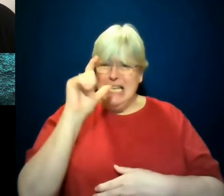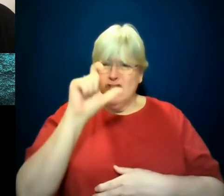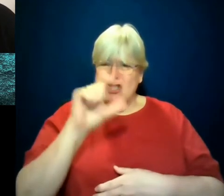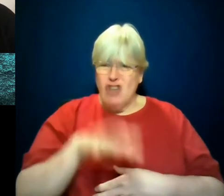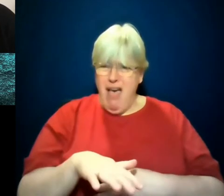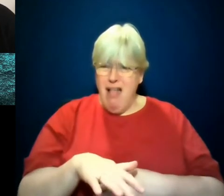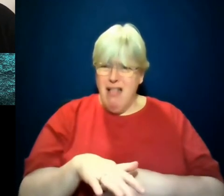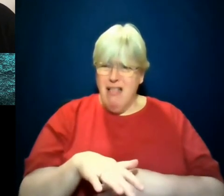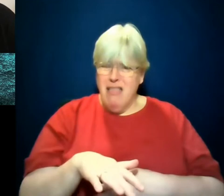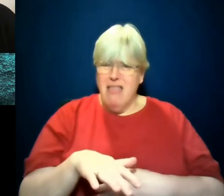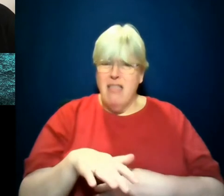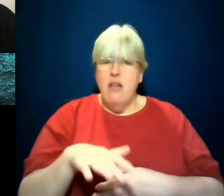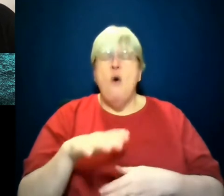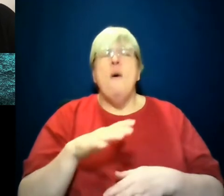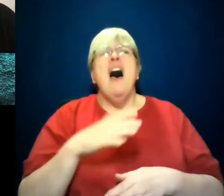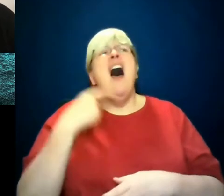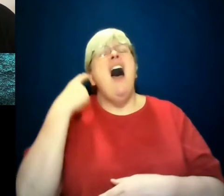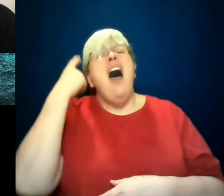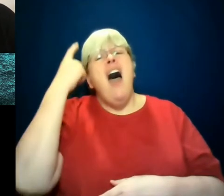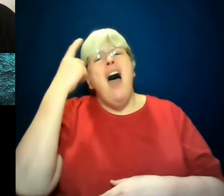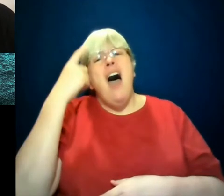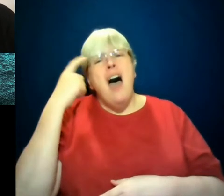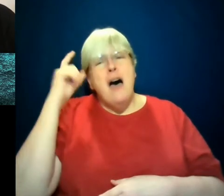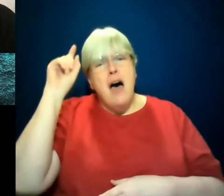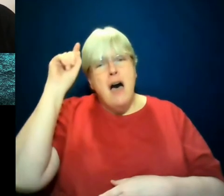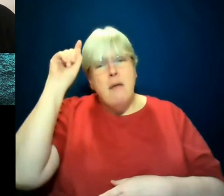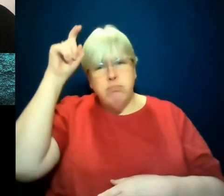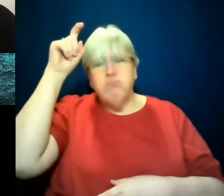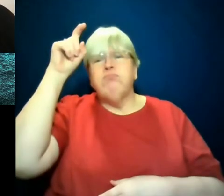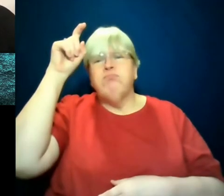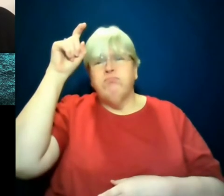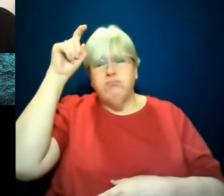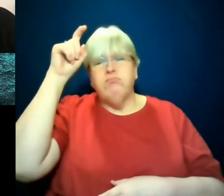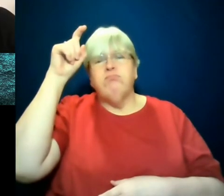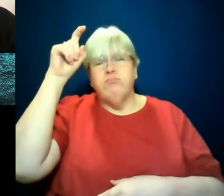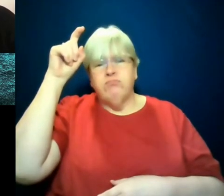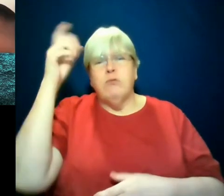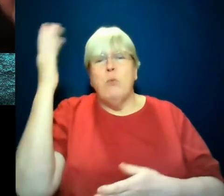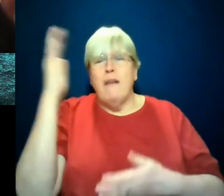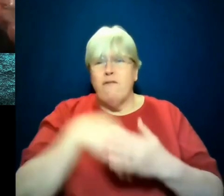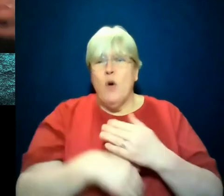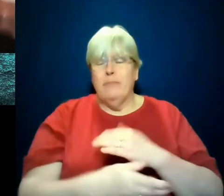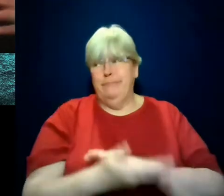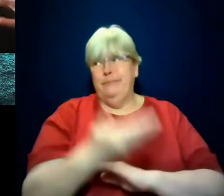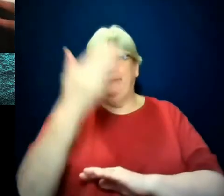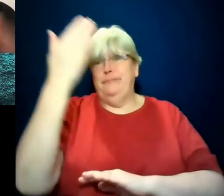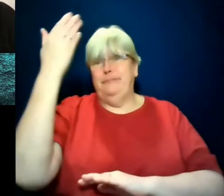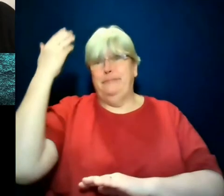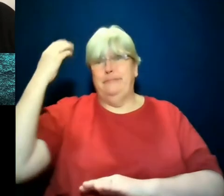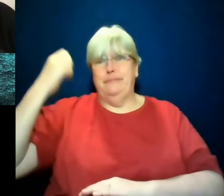slowed down to begin to think about it, I realized that we're, that reaction was coming from when I was 10. It shows you how the,